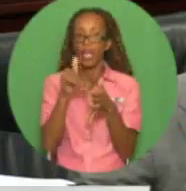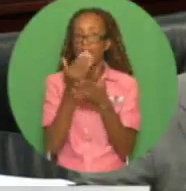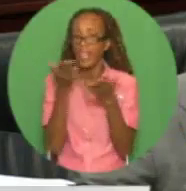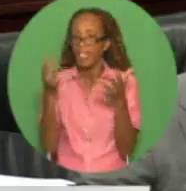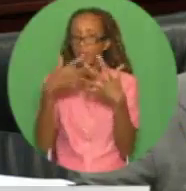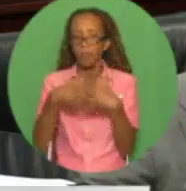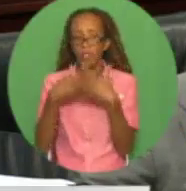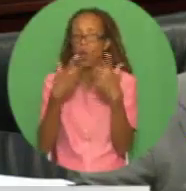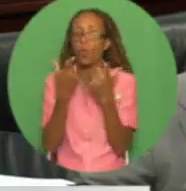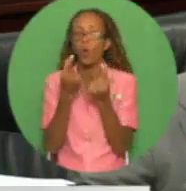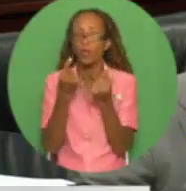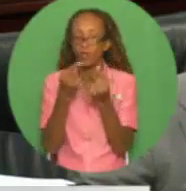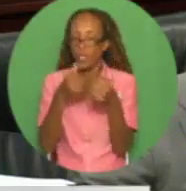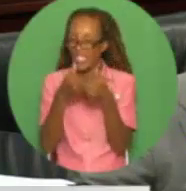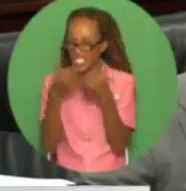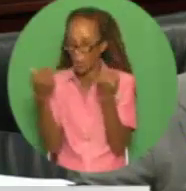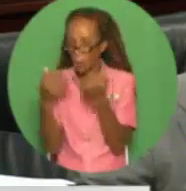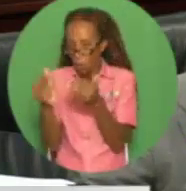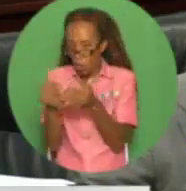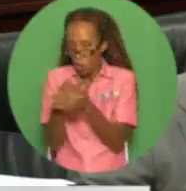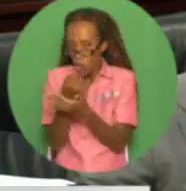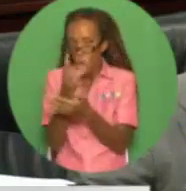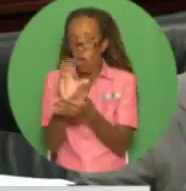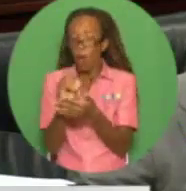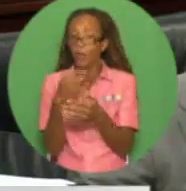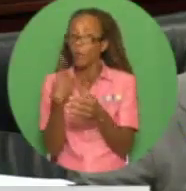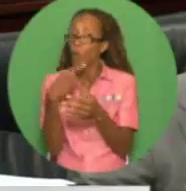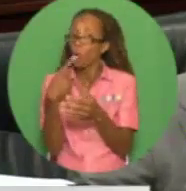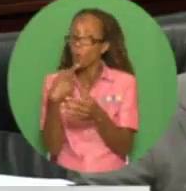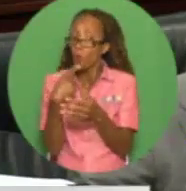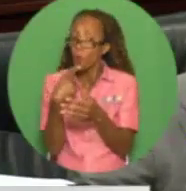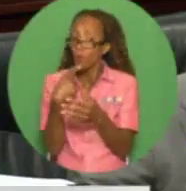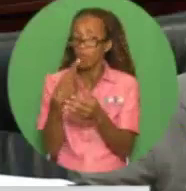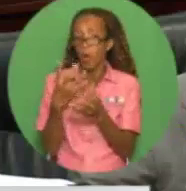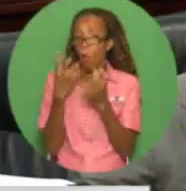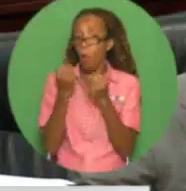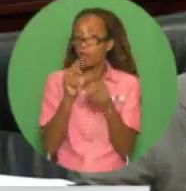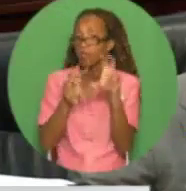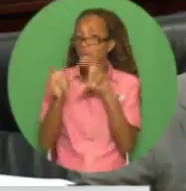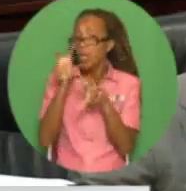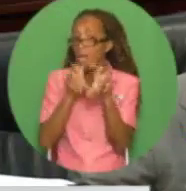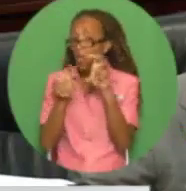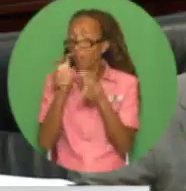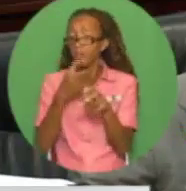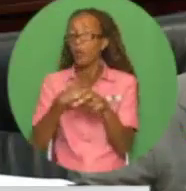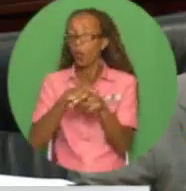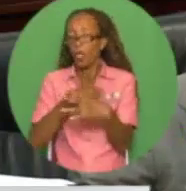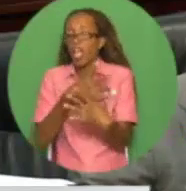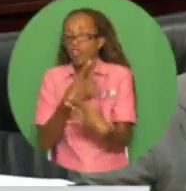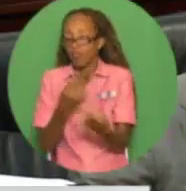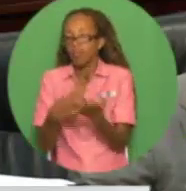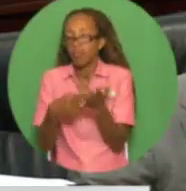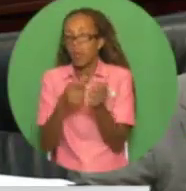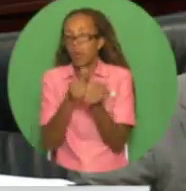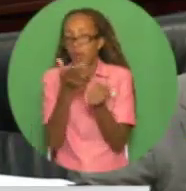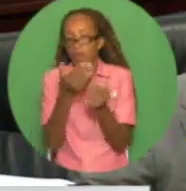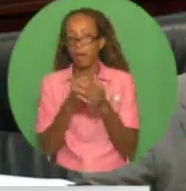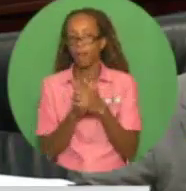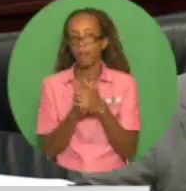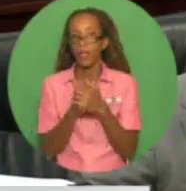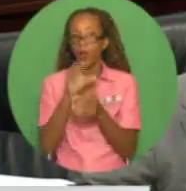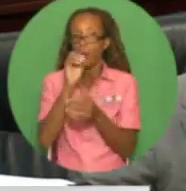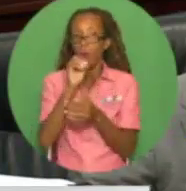separate company, and we would entertain any viable offer from any investor who might wish to utilize the assets. The